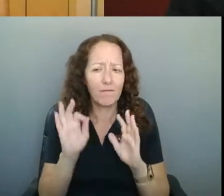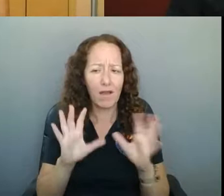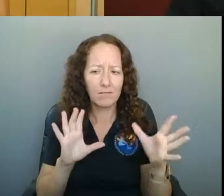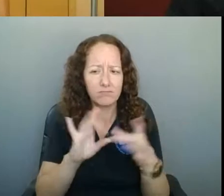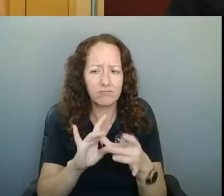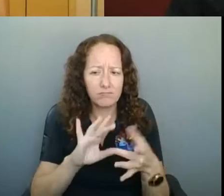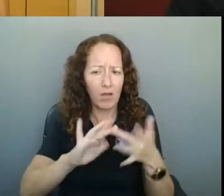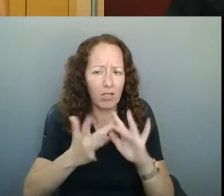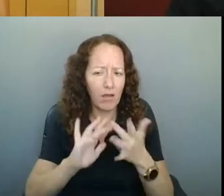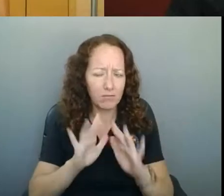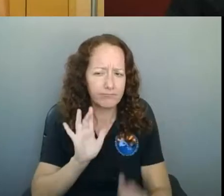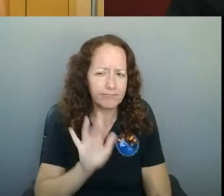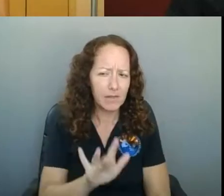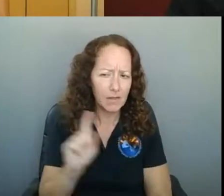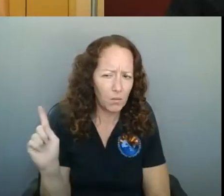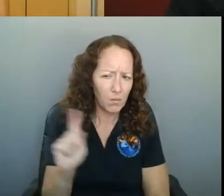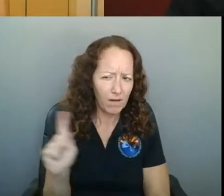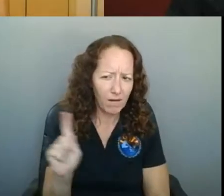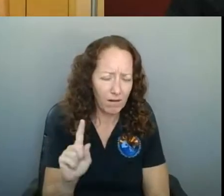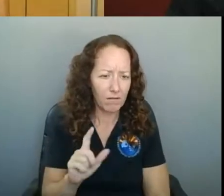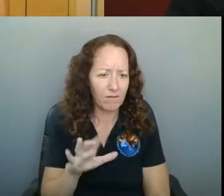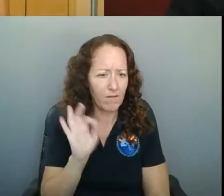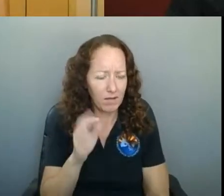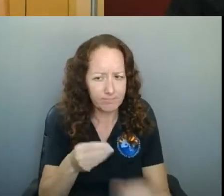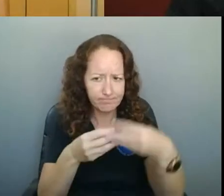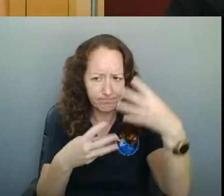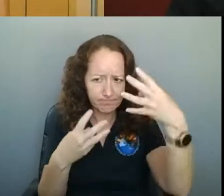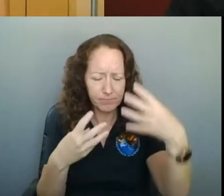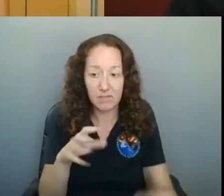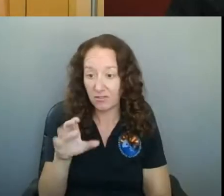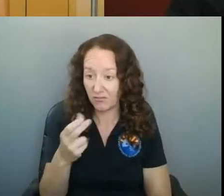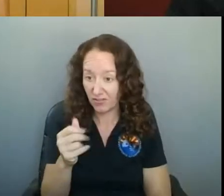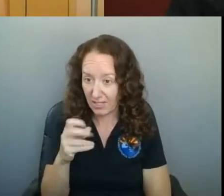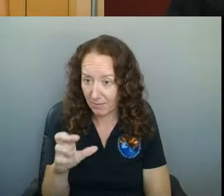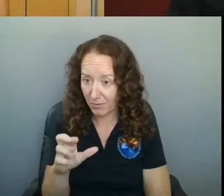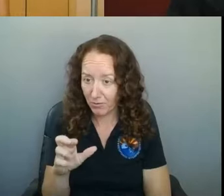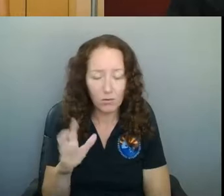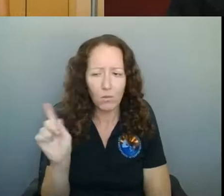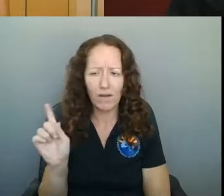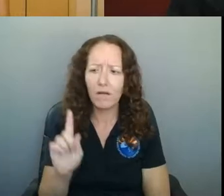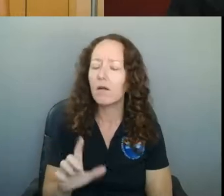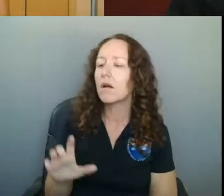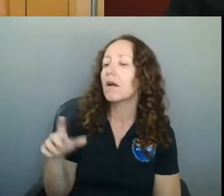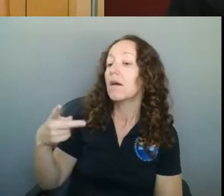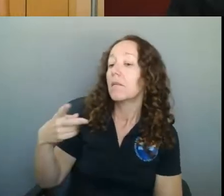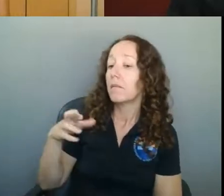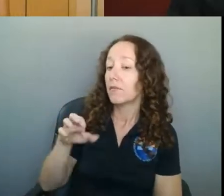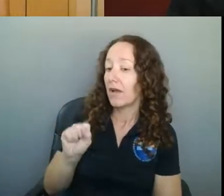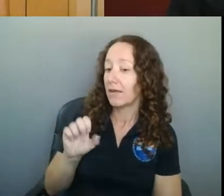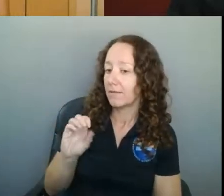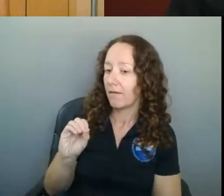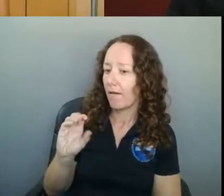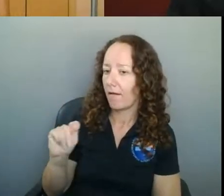the chamber website? Or is there a different website? Sherry, you can go to prescott.org. And it's right on the front page.